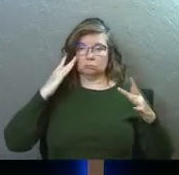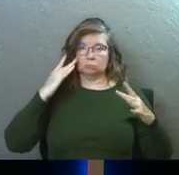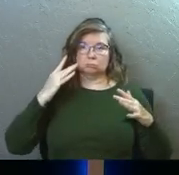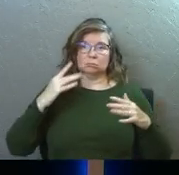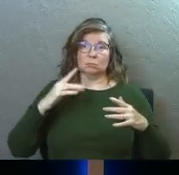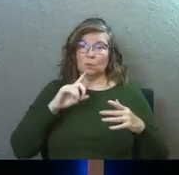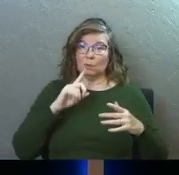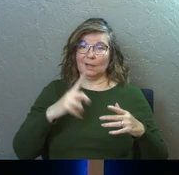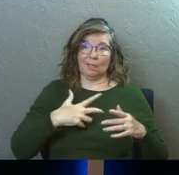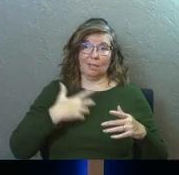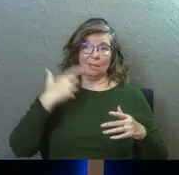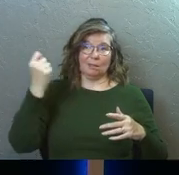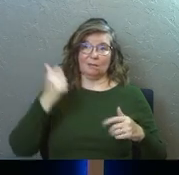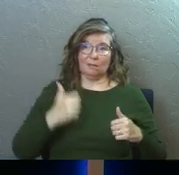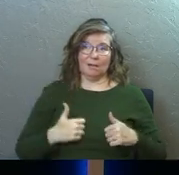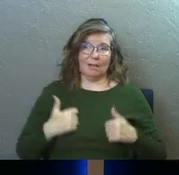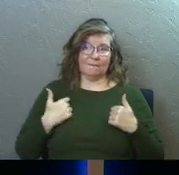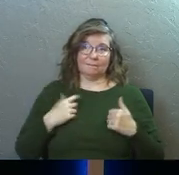takes the life right out of us.